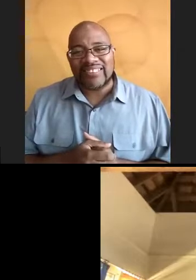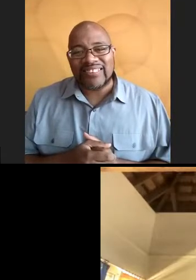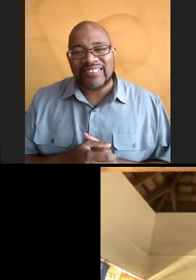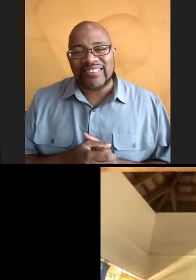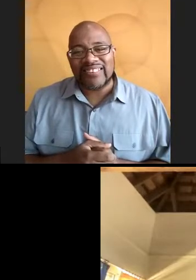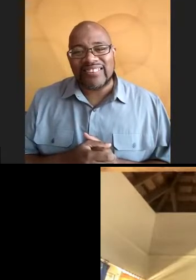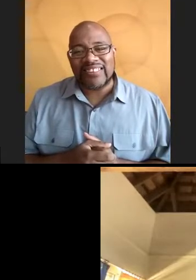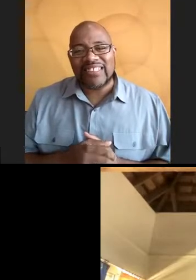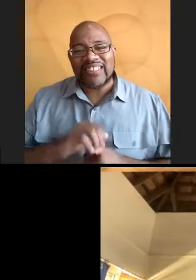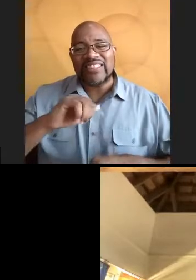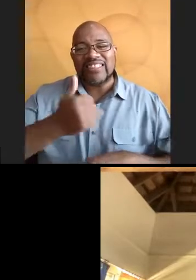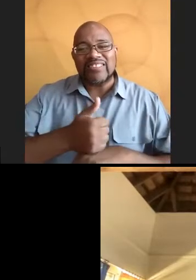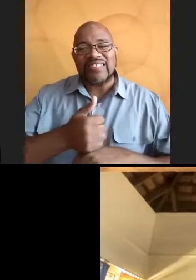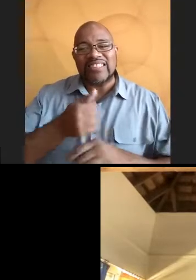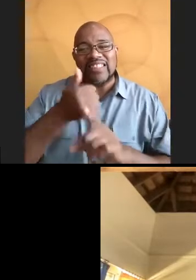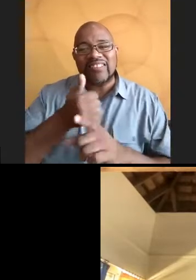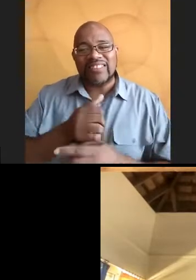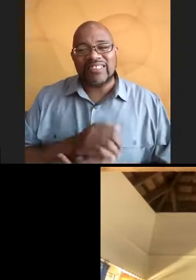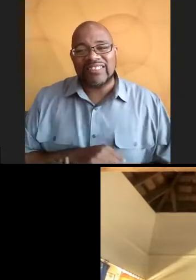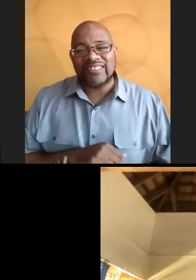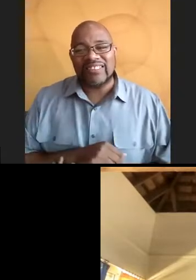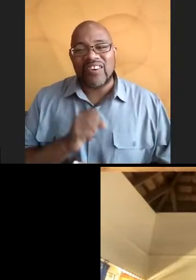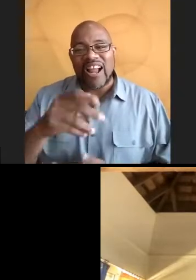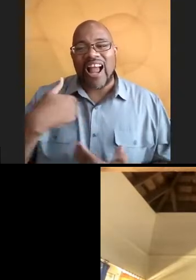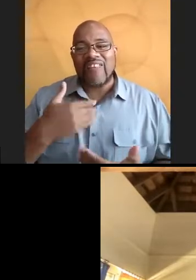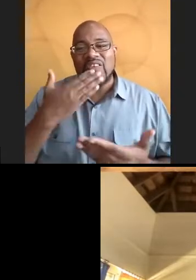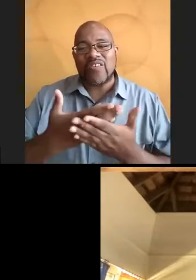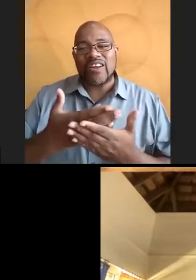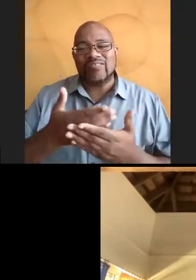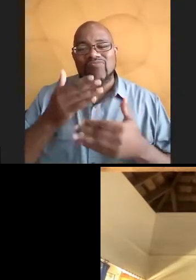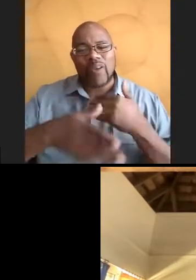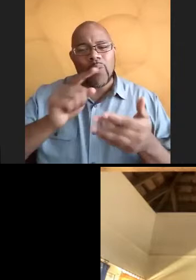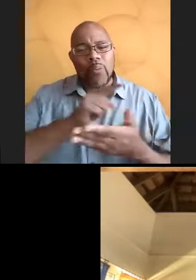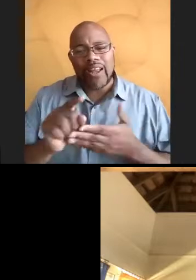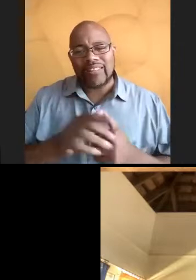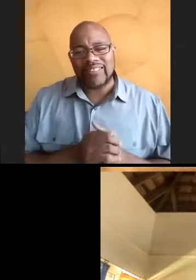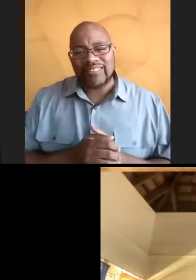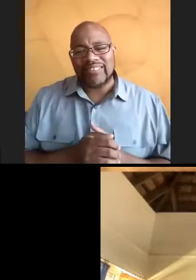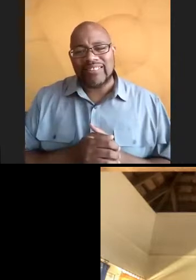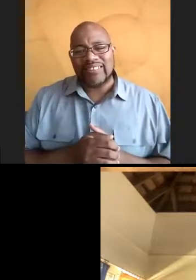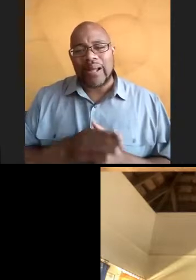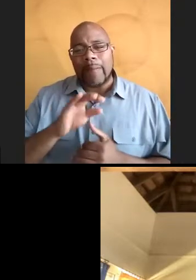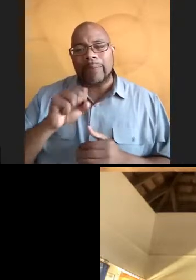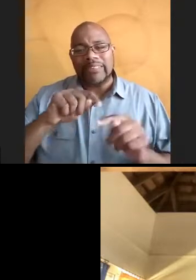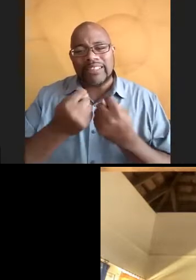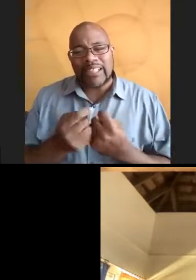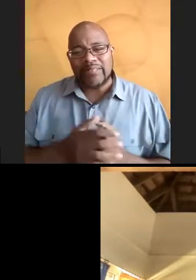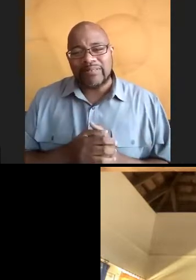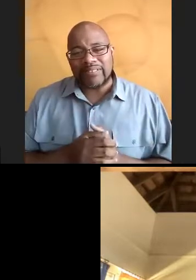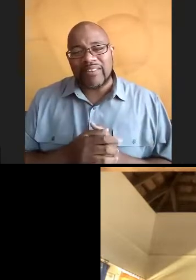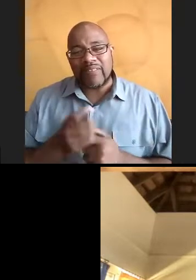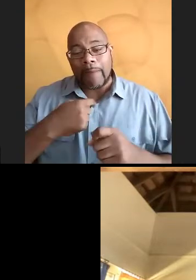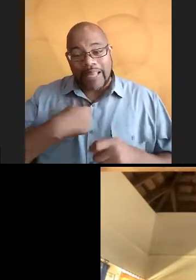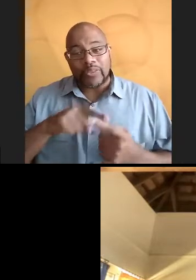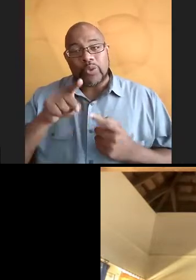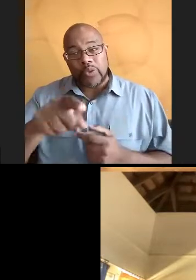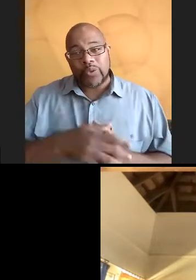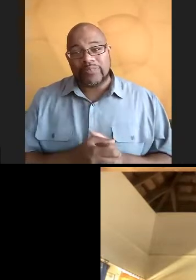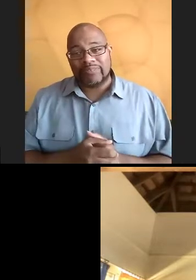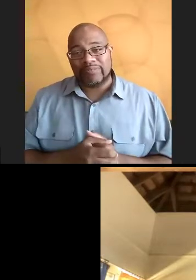situated. All right. You guys have a great rest of your week from the BIMS team, from me to you.